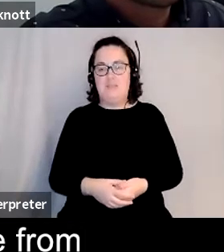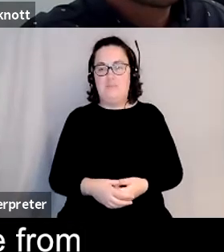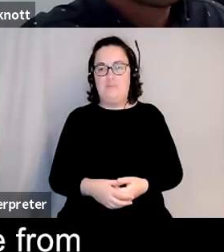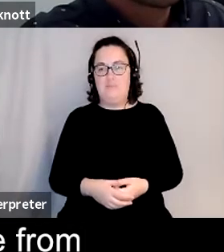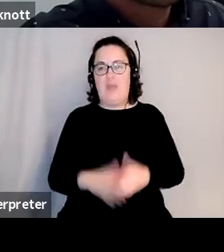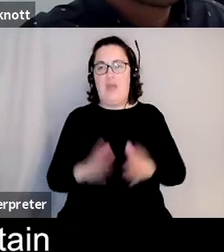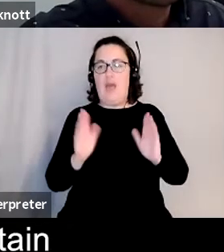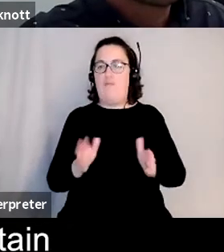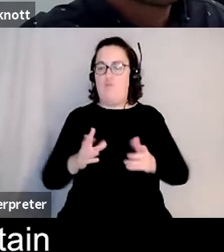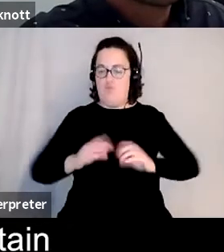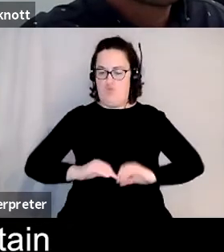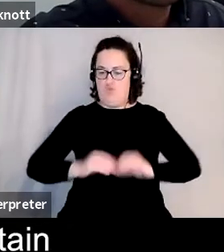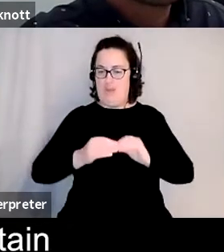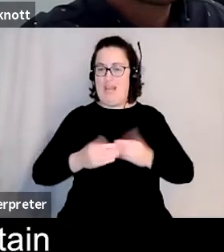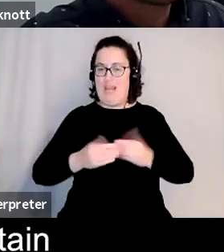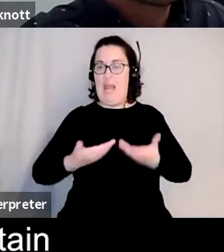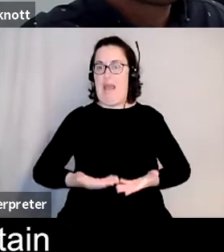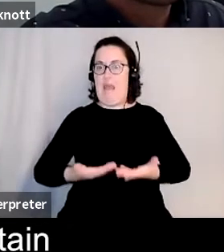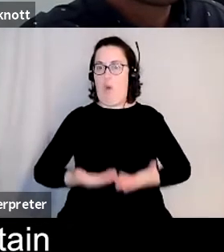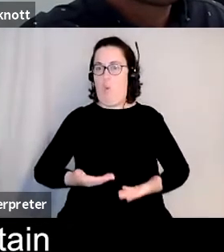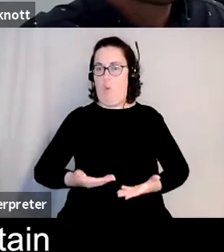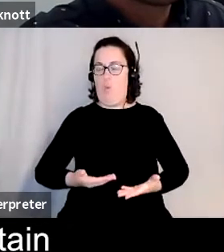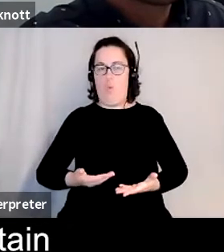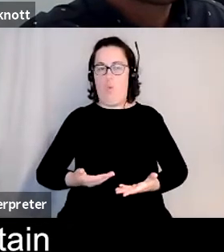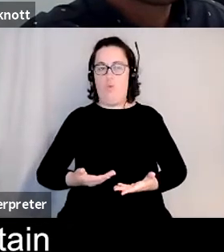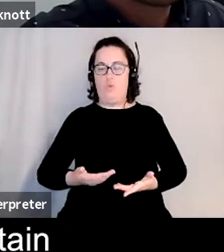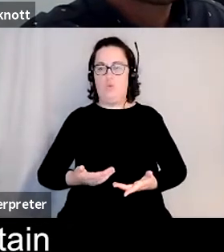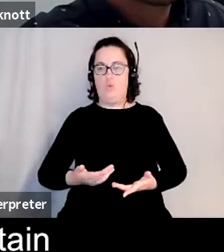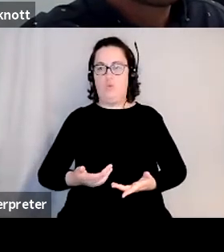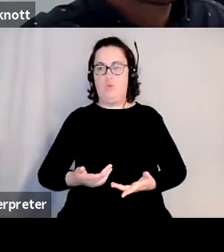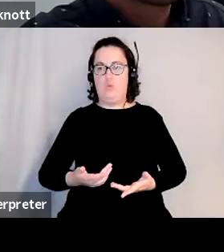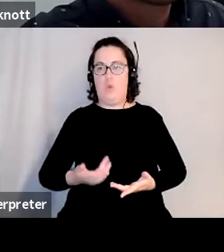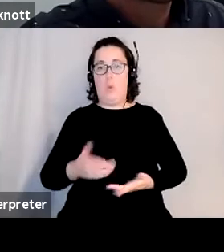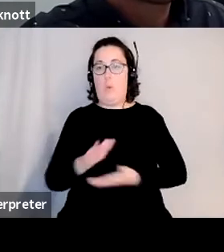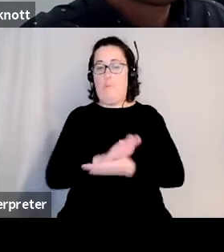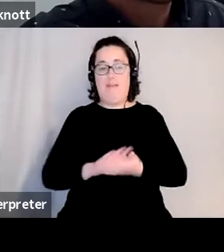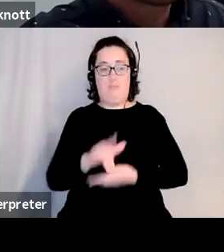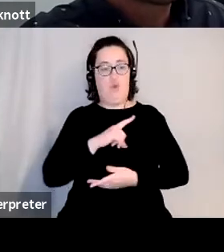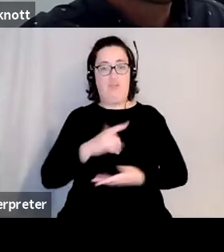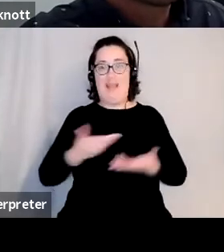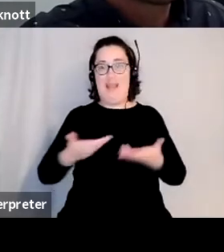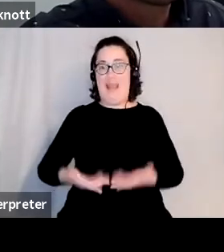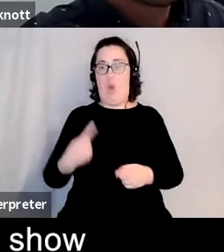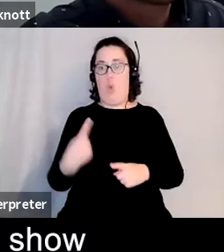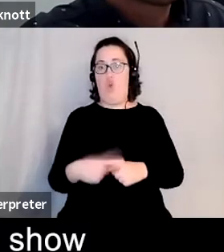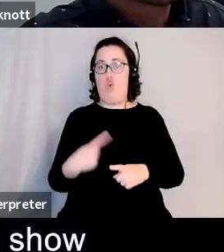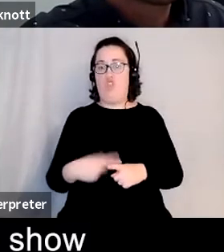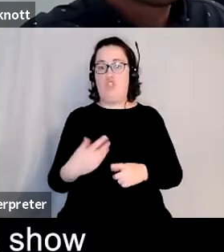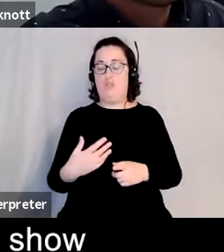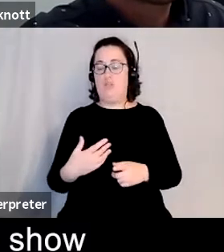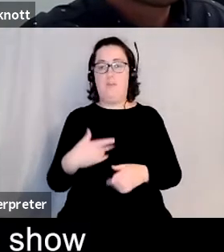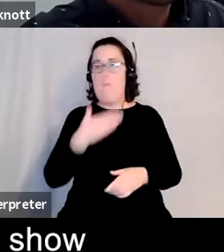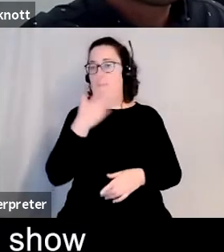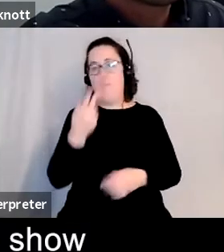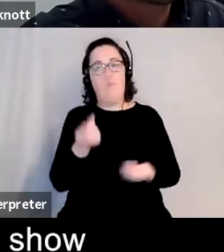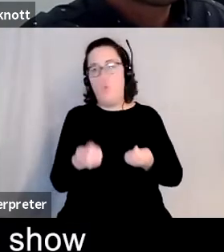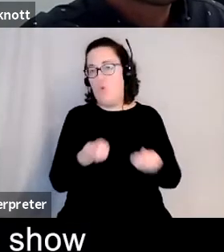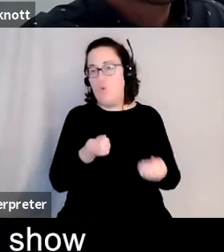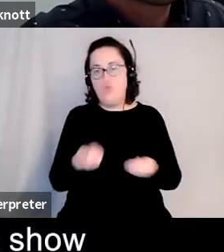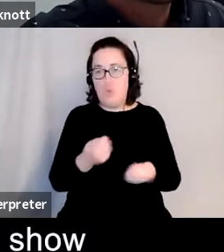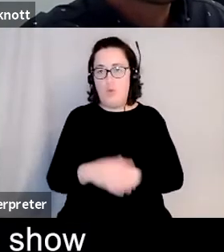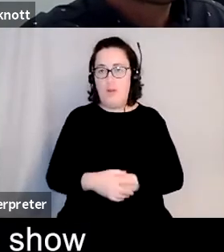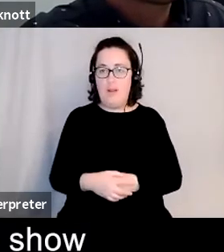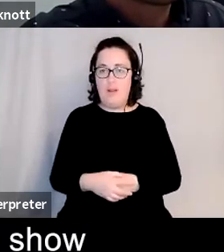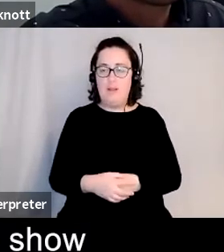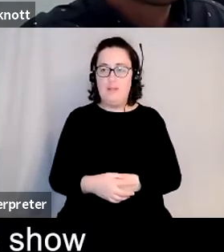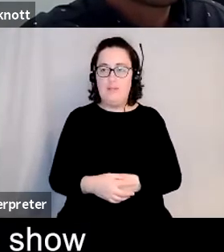space of the matter of now moment so to a certain extent it's already out of my control um it's odd because you know i had a show